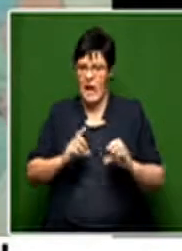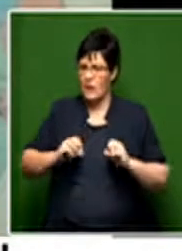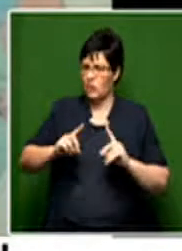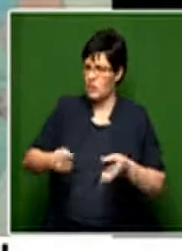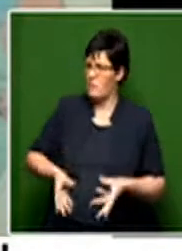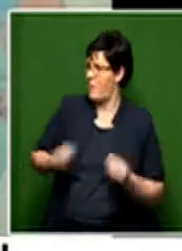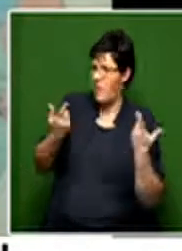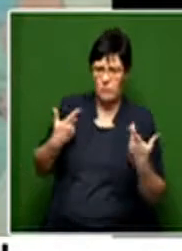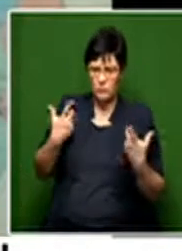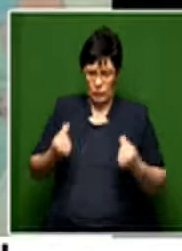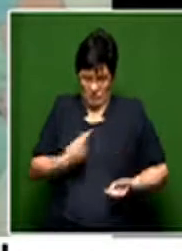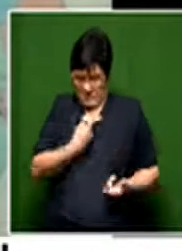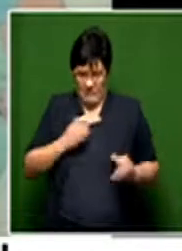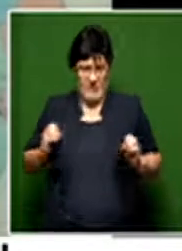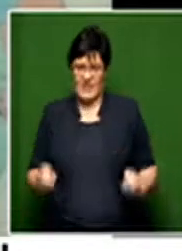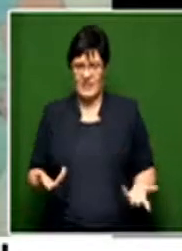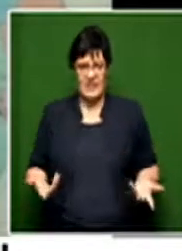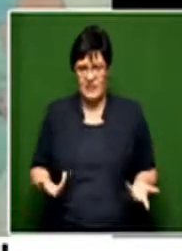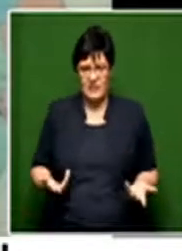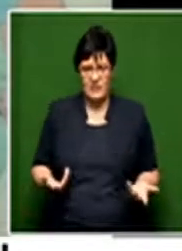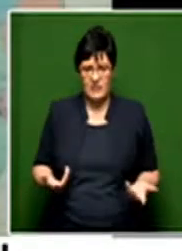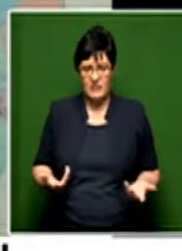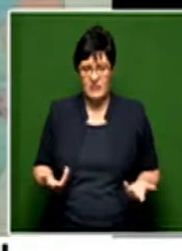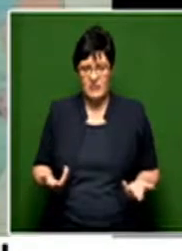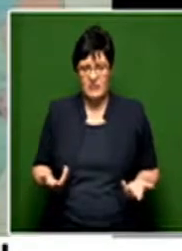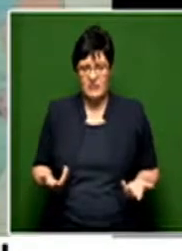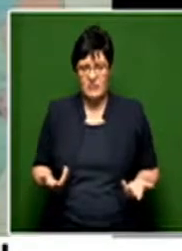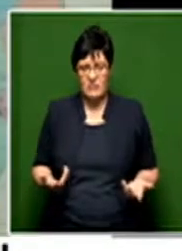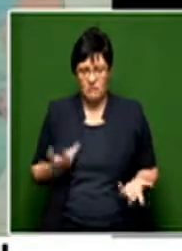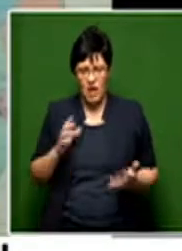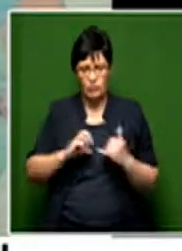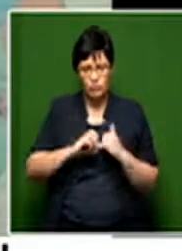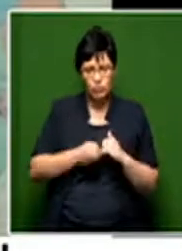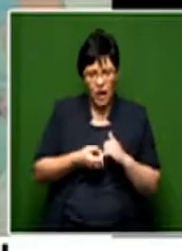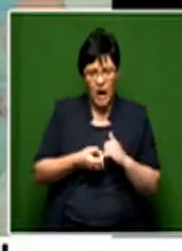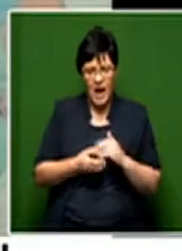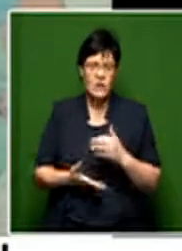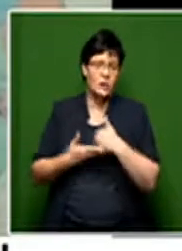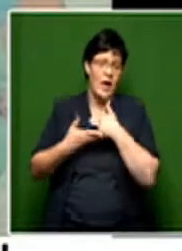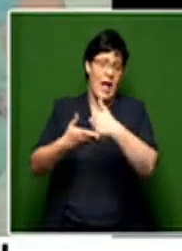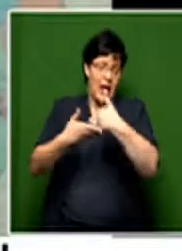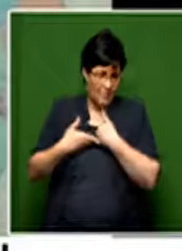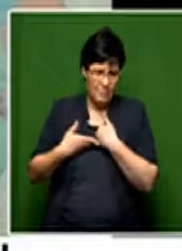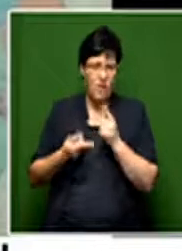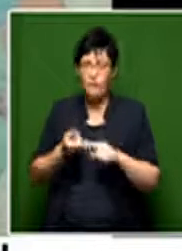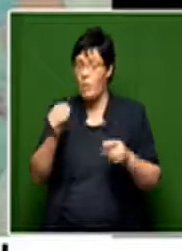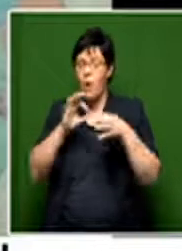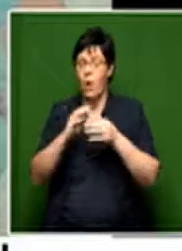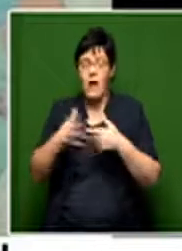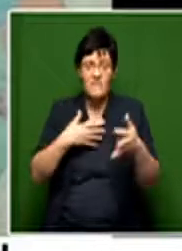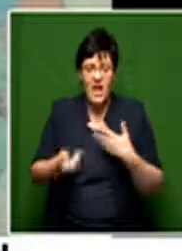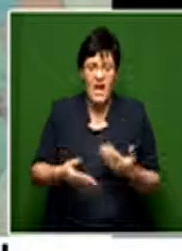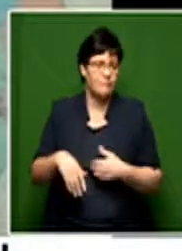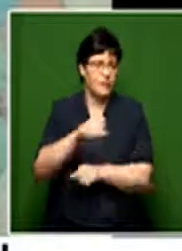education. I couldn't do anything for myself, basically. And I've been trying to get assistance from home affairs,